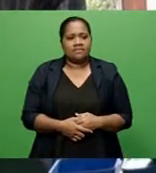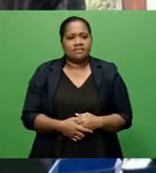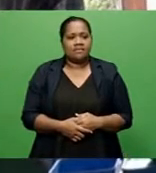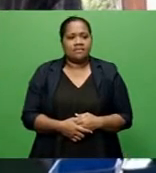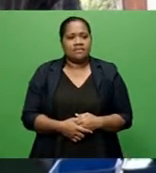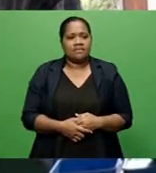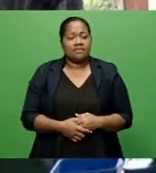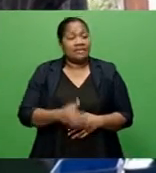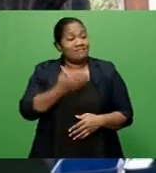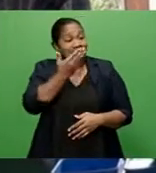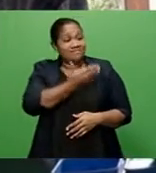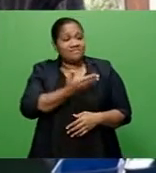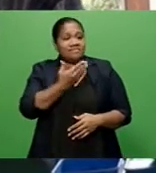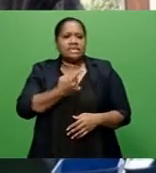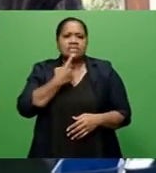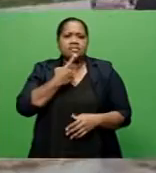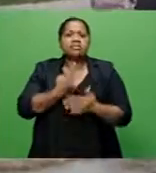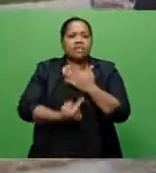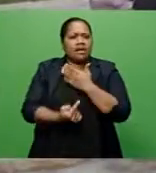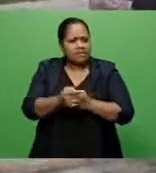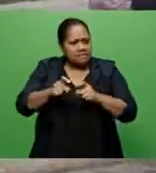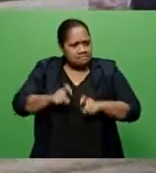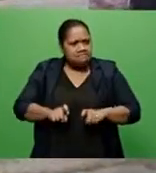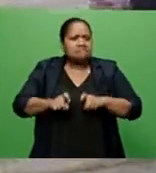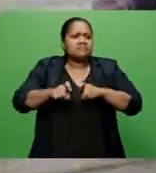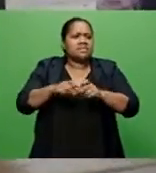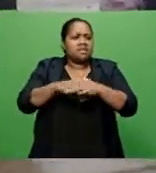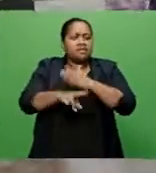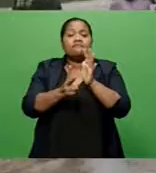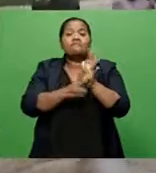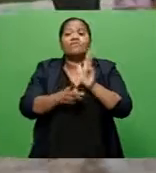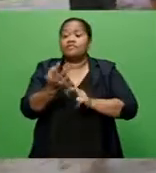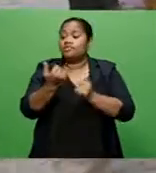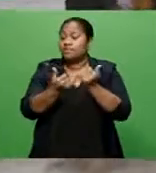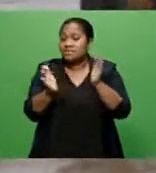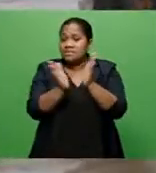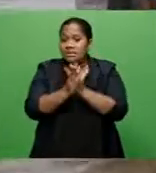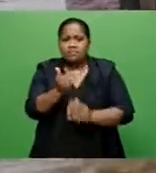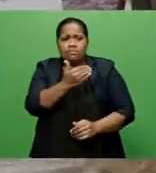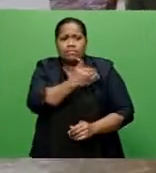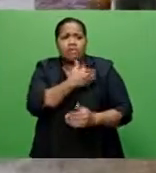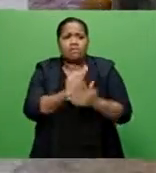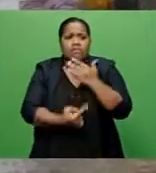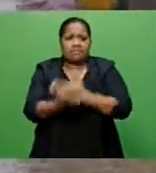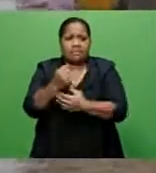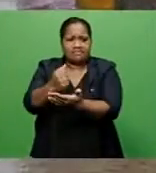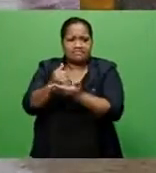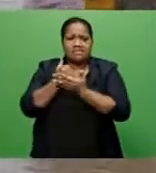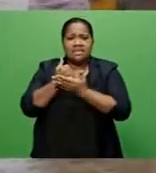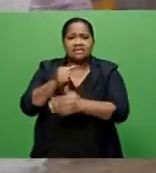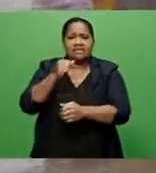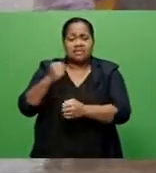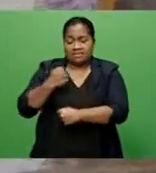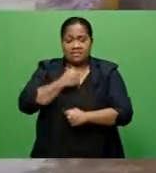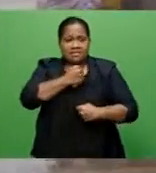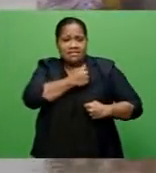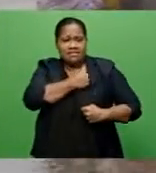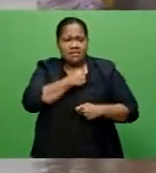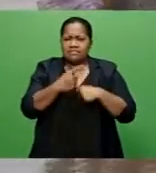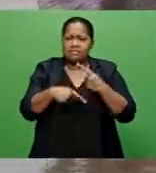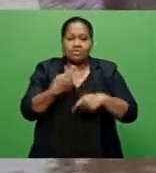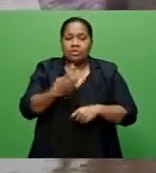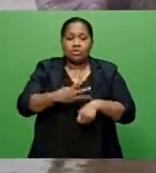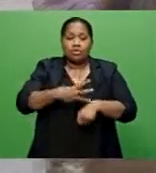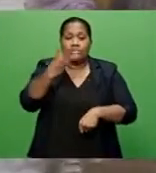Nasaroa says they remained in the flooded village all of Sunday morning and were assisted by the RFMF engineers at around 3 p.m.